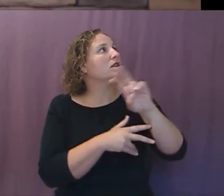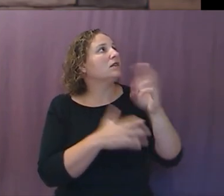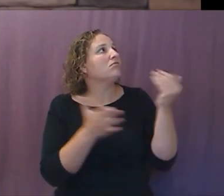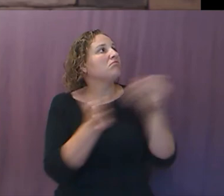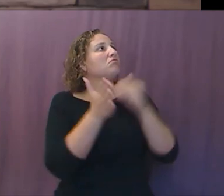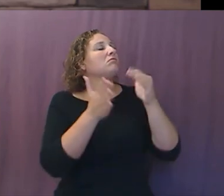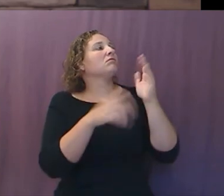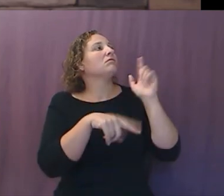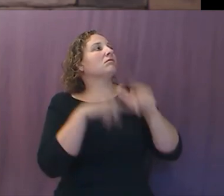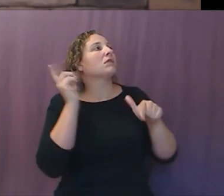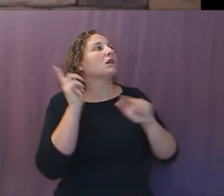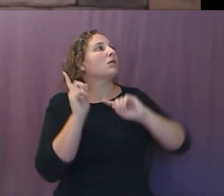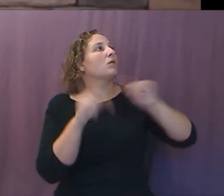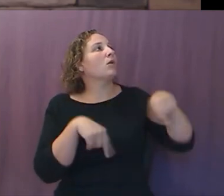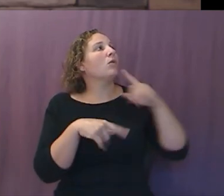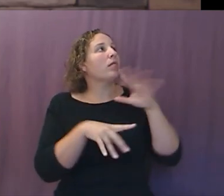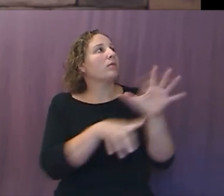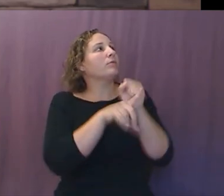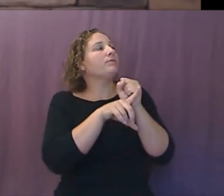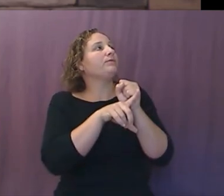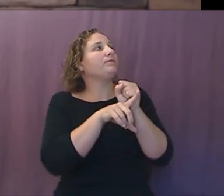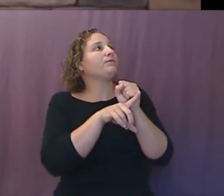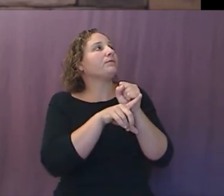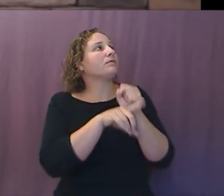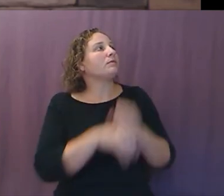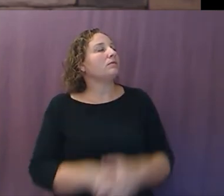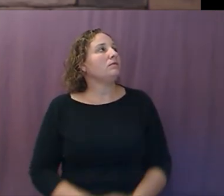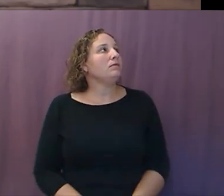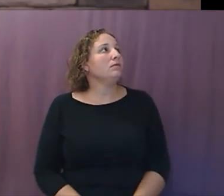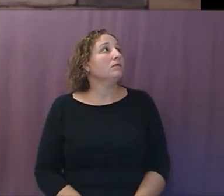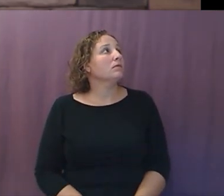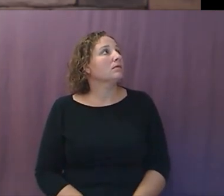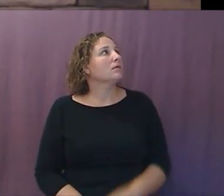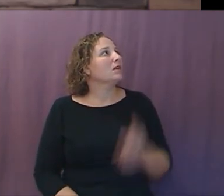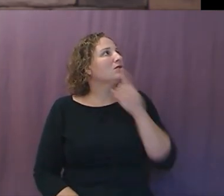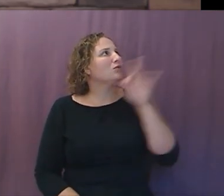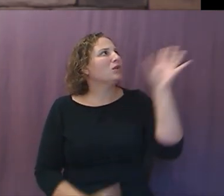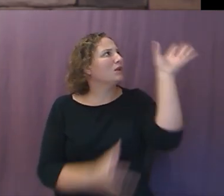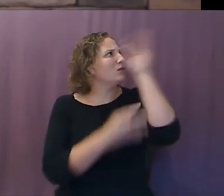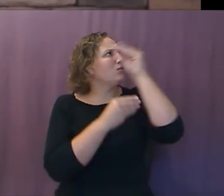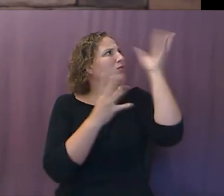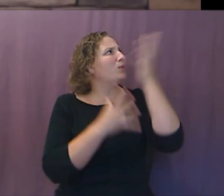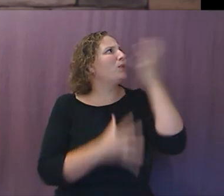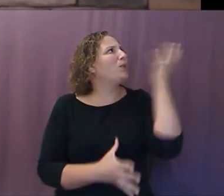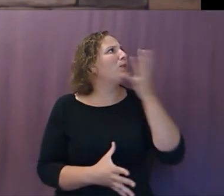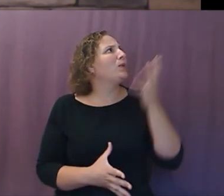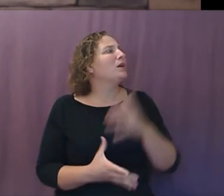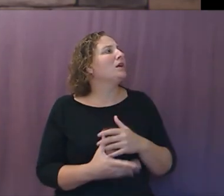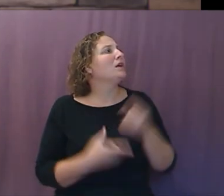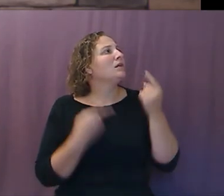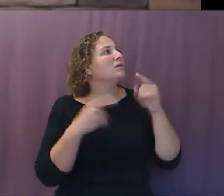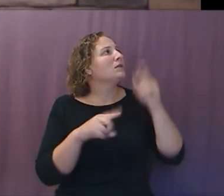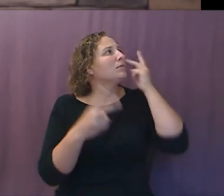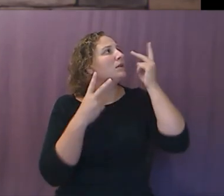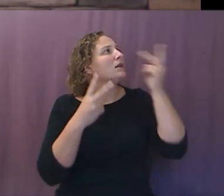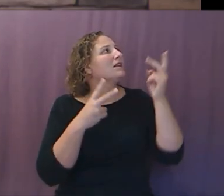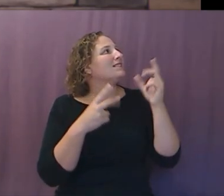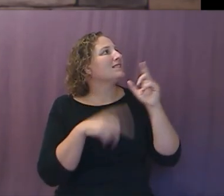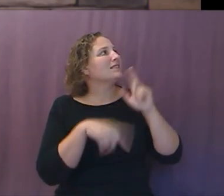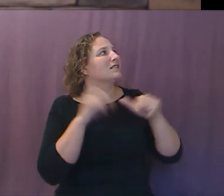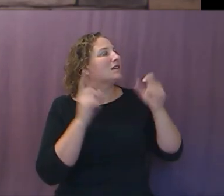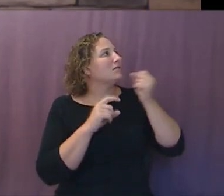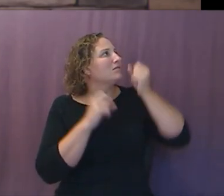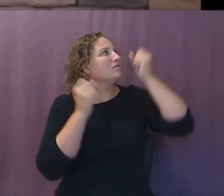or being arrested. It must have blown his mind to see these things so otherworldly